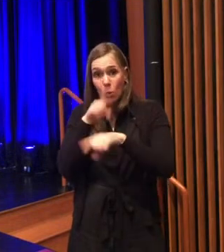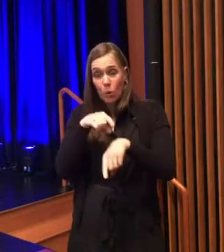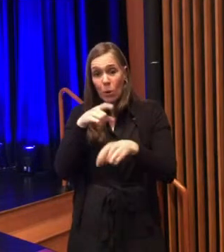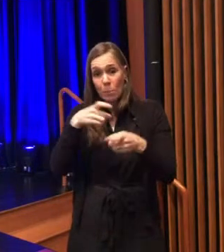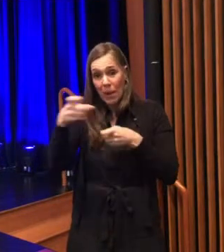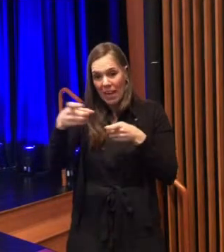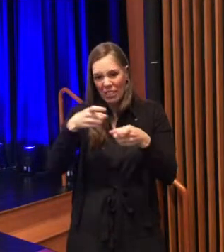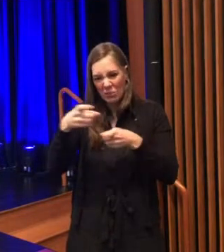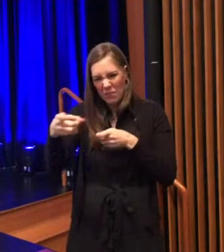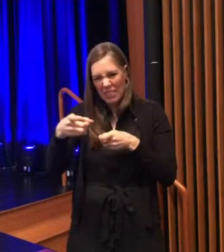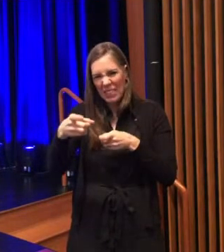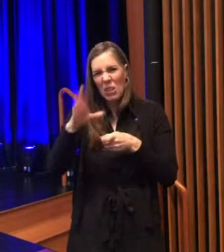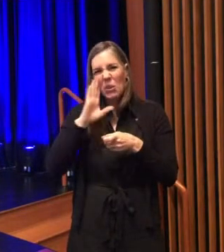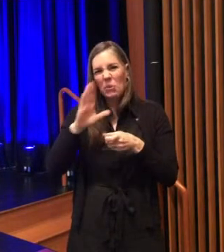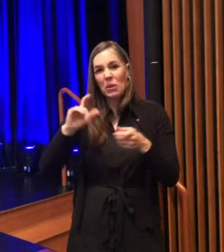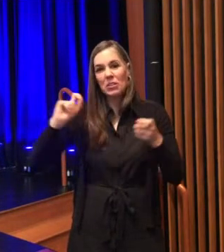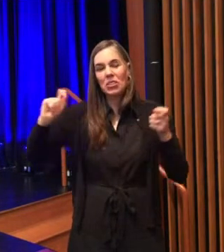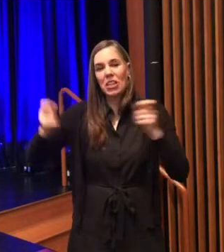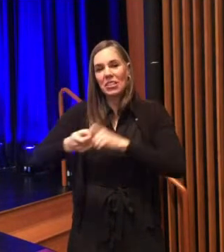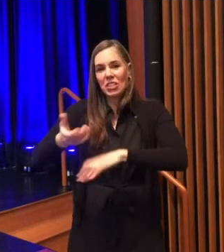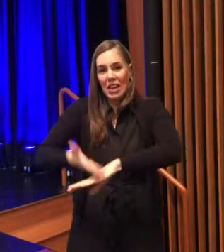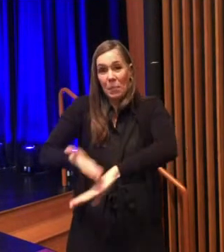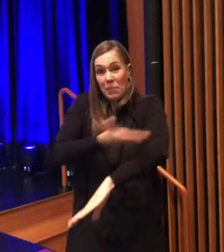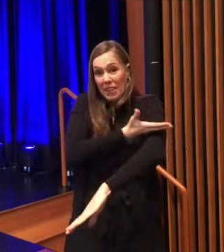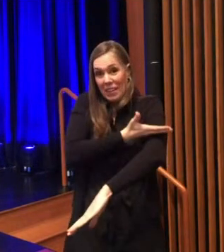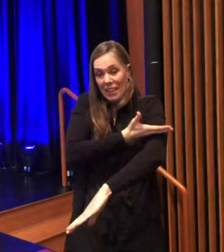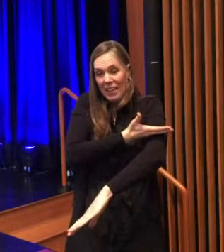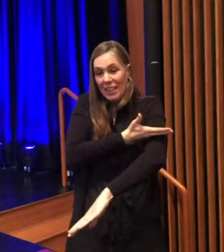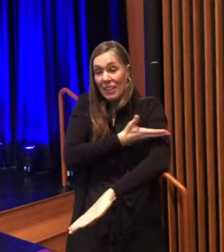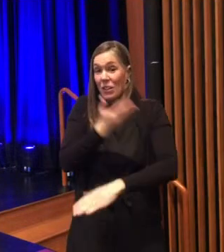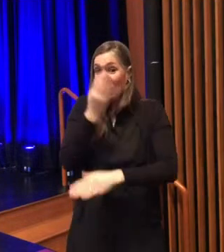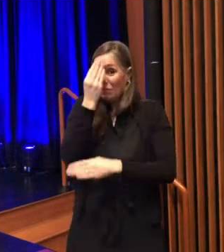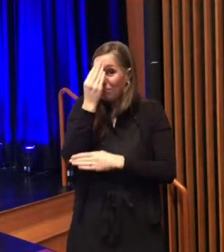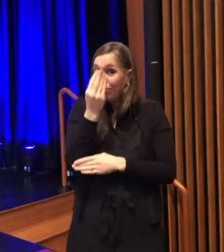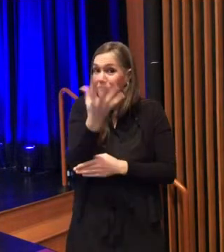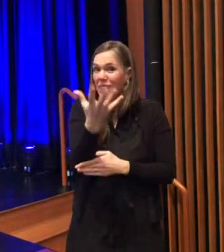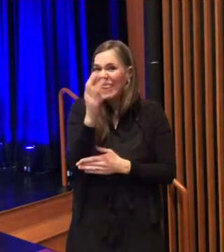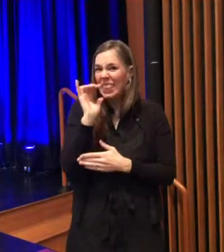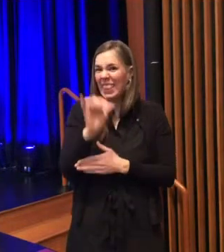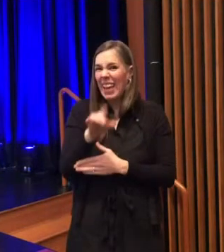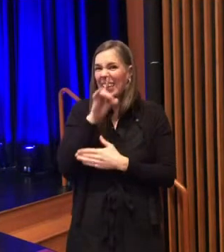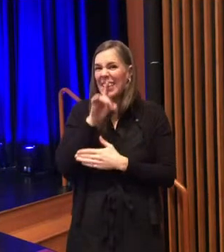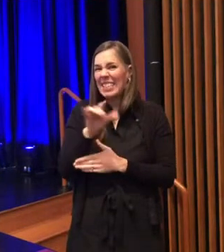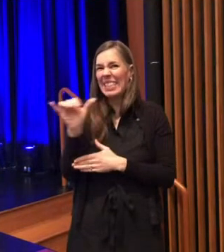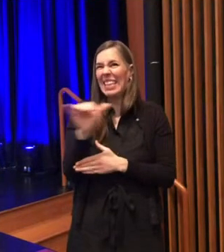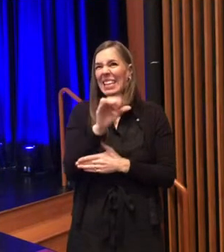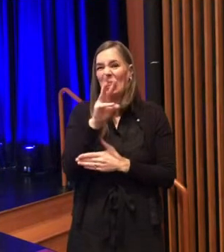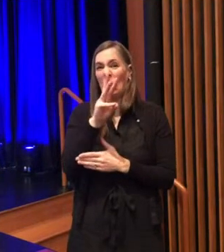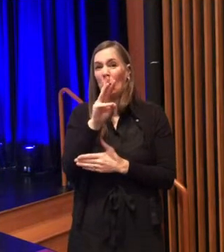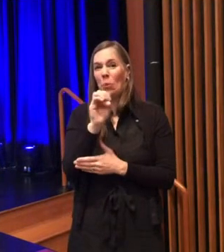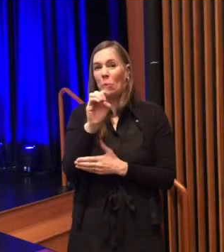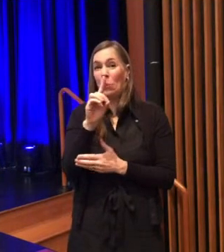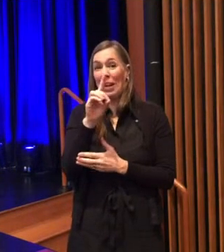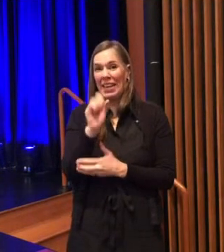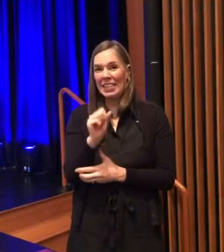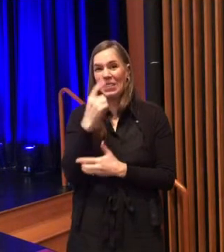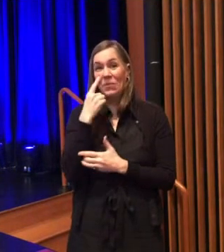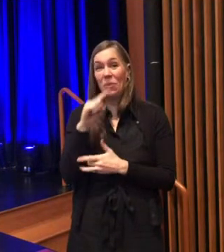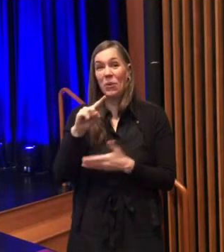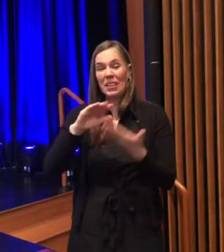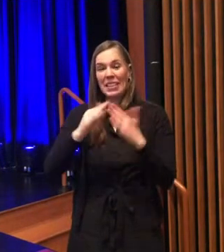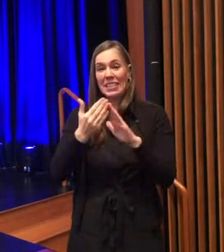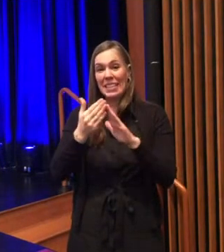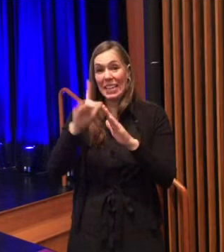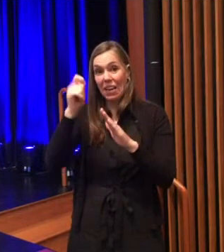21st century so y'all this is like the weeds of city government and it is so important that we do this